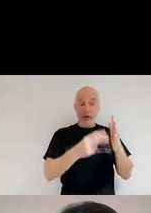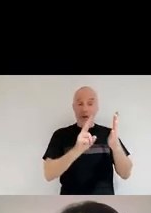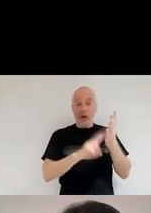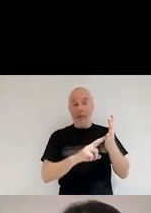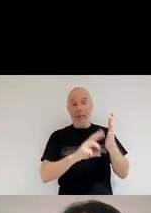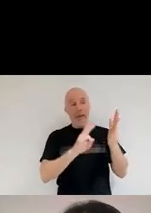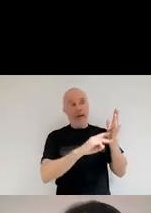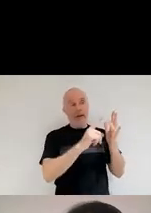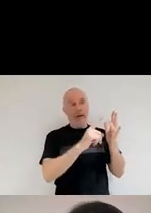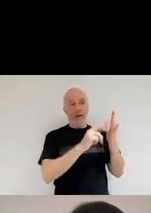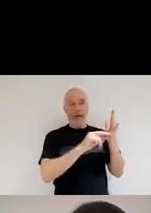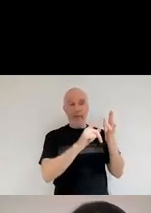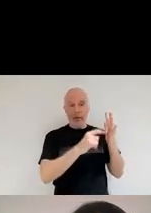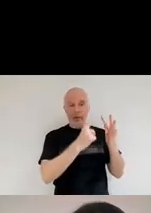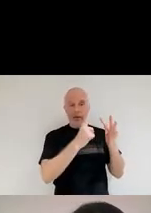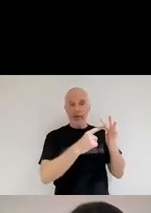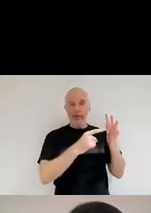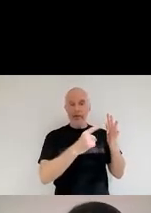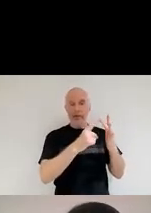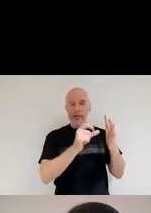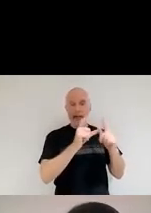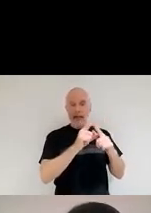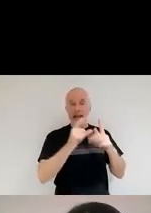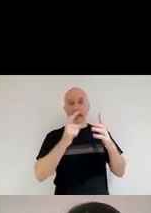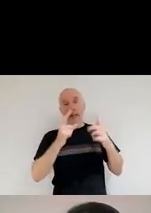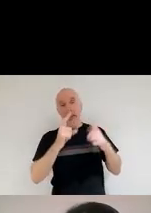or ammonia ice. Okay?